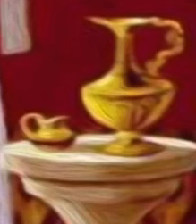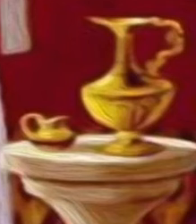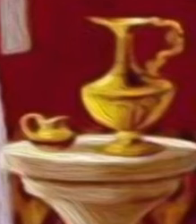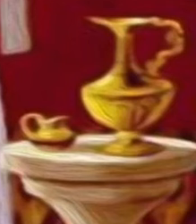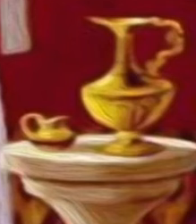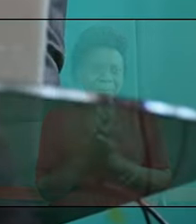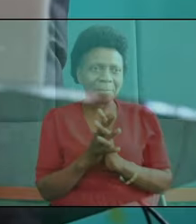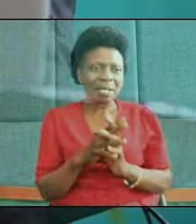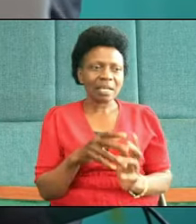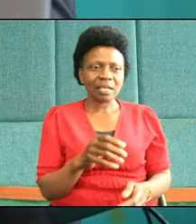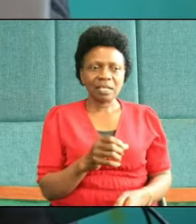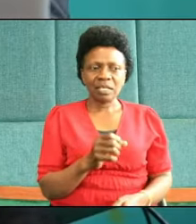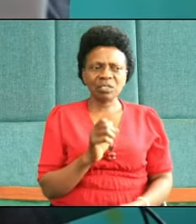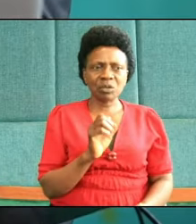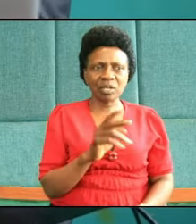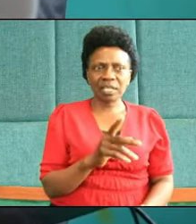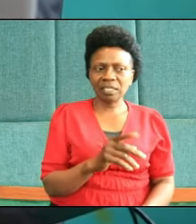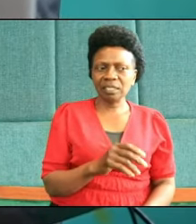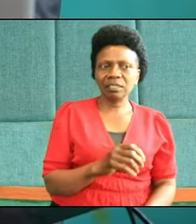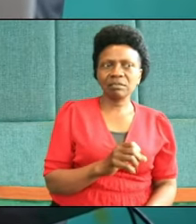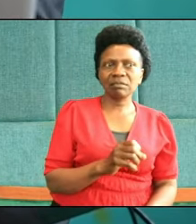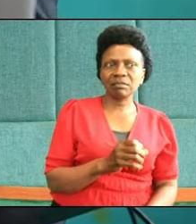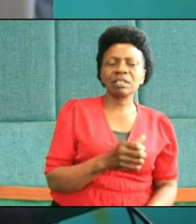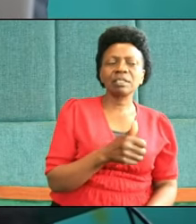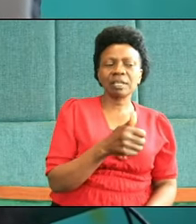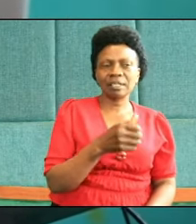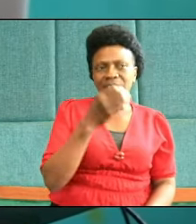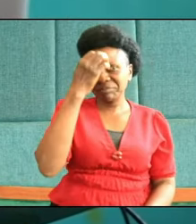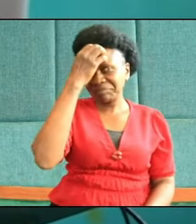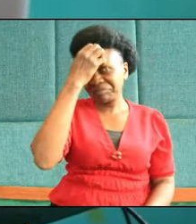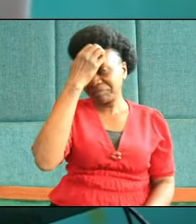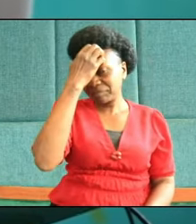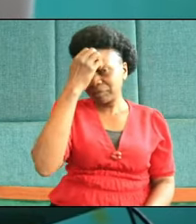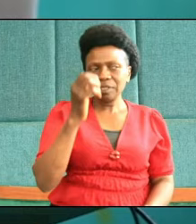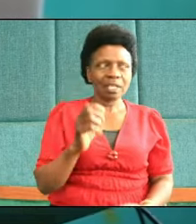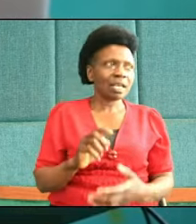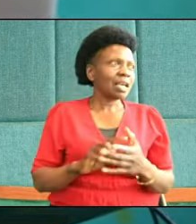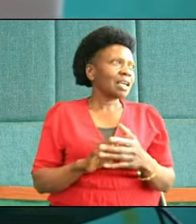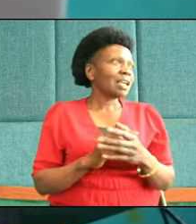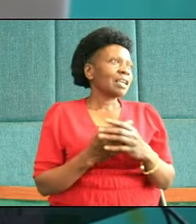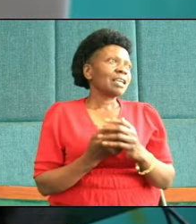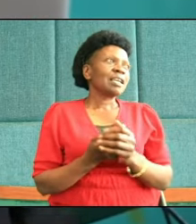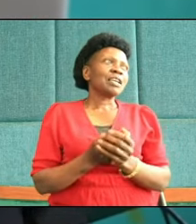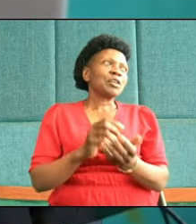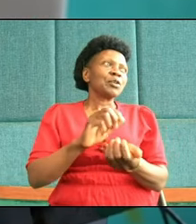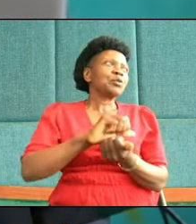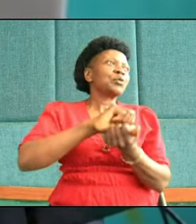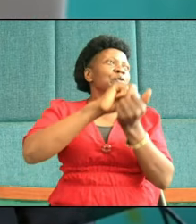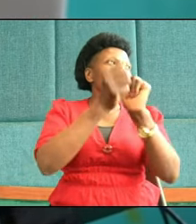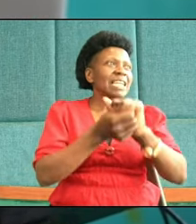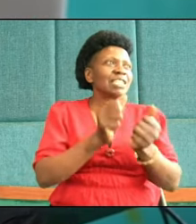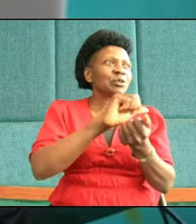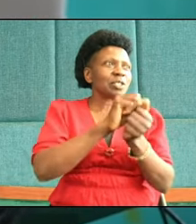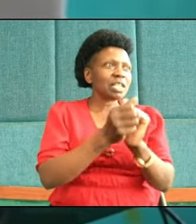Shabbat is peace, Sabbath. And then Shalom is peace.